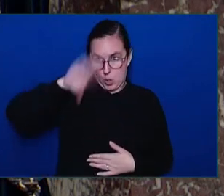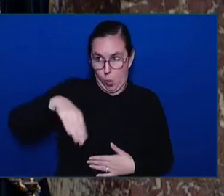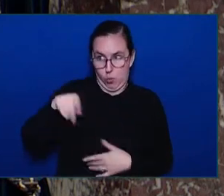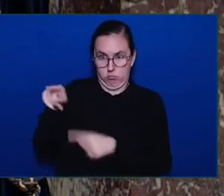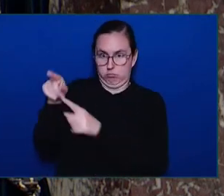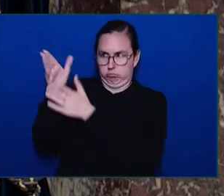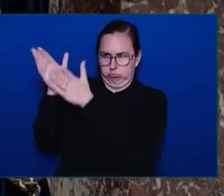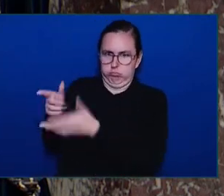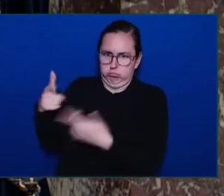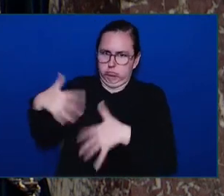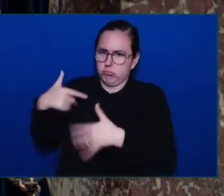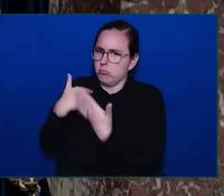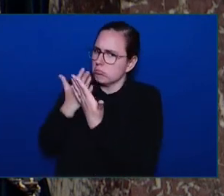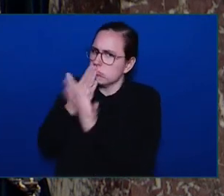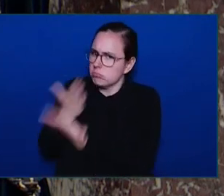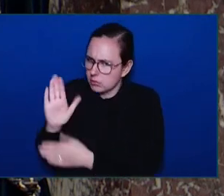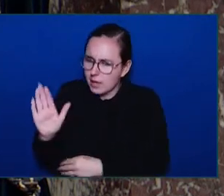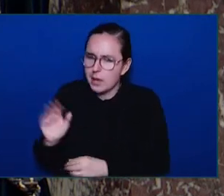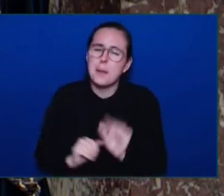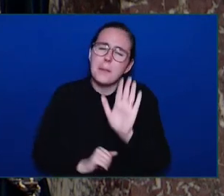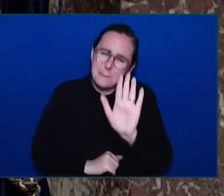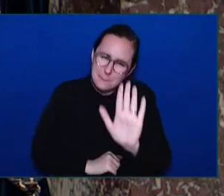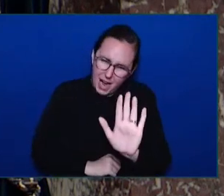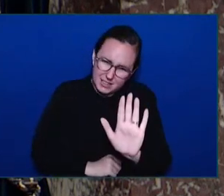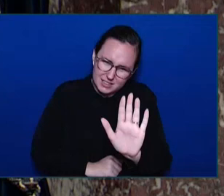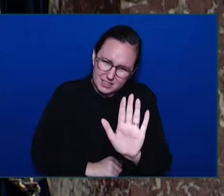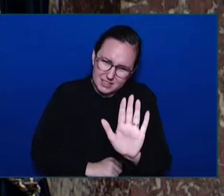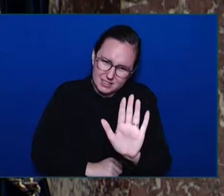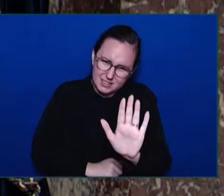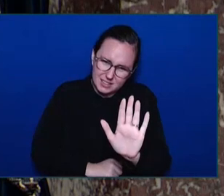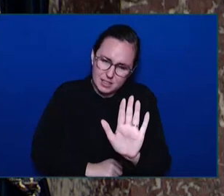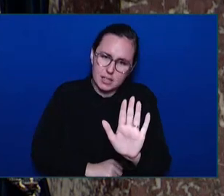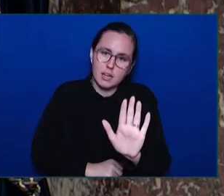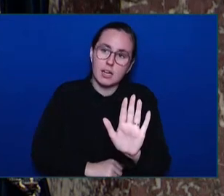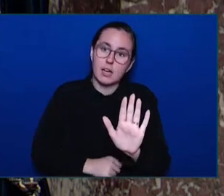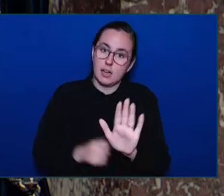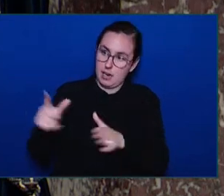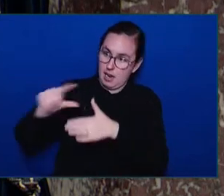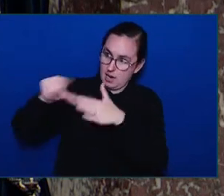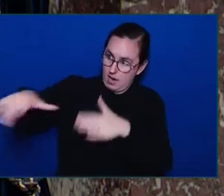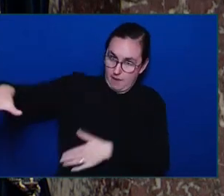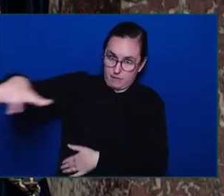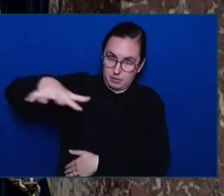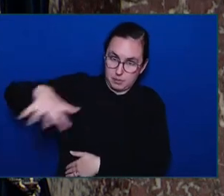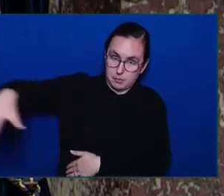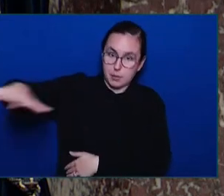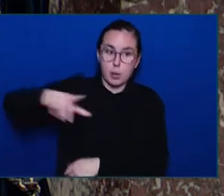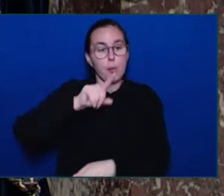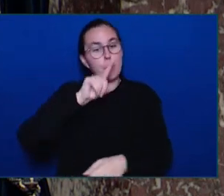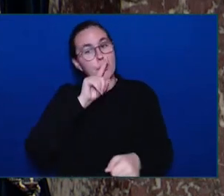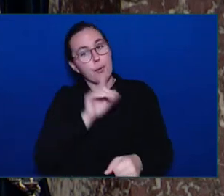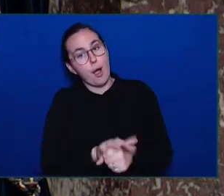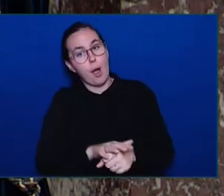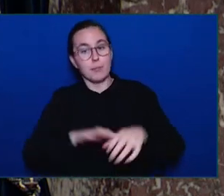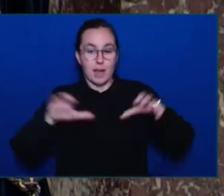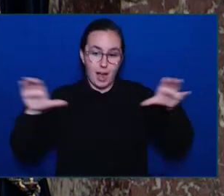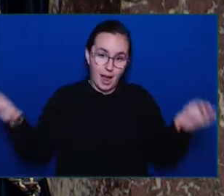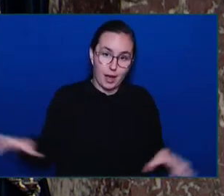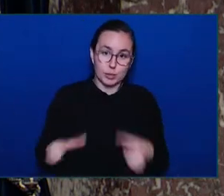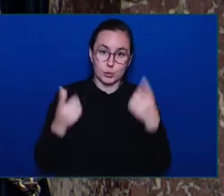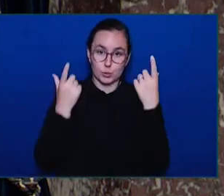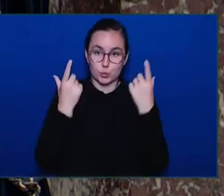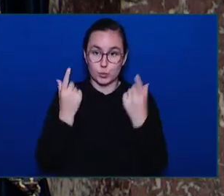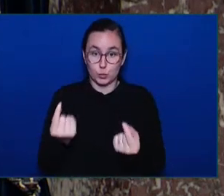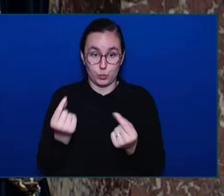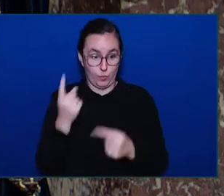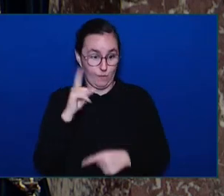Speaker, that despite the promises of action plans and the promises that have been made, that gender-based violence is actually a priority